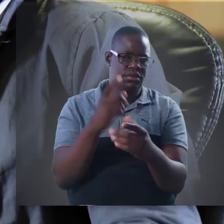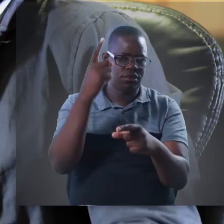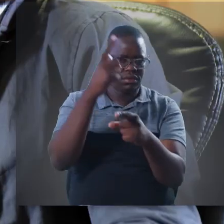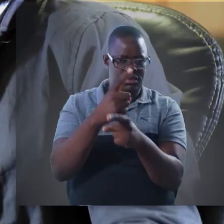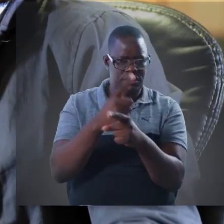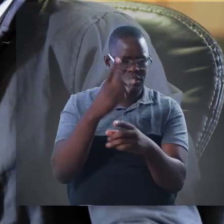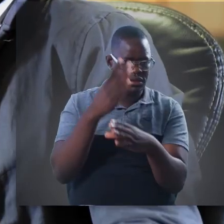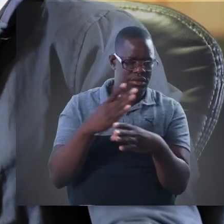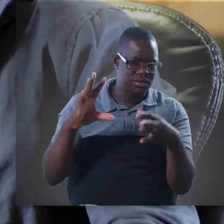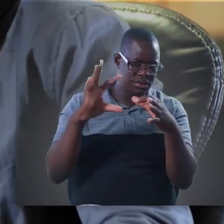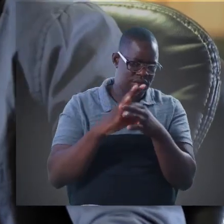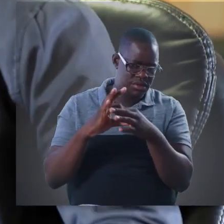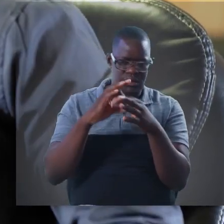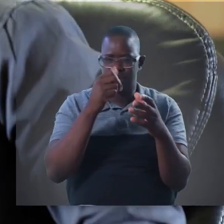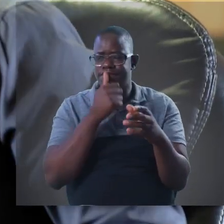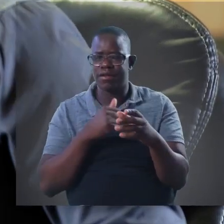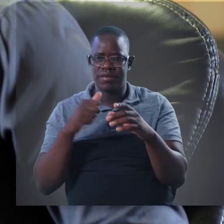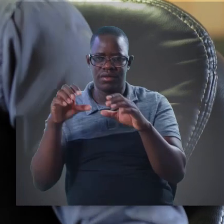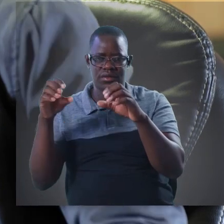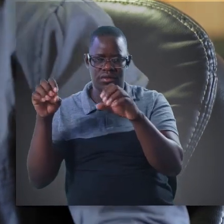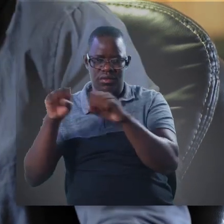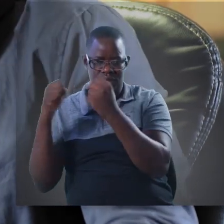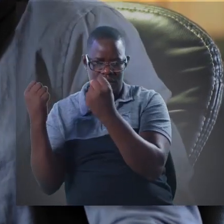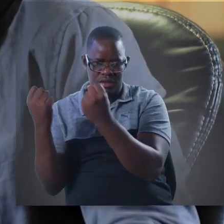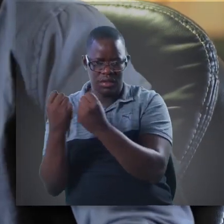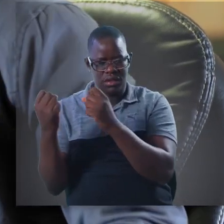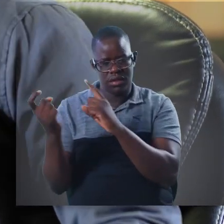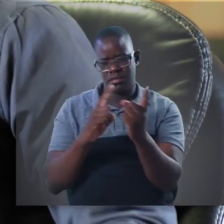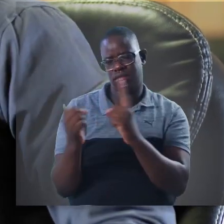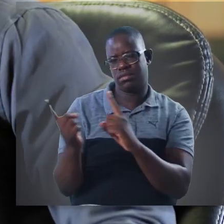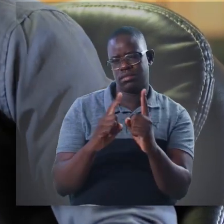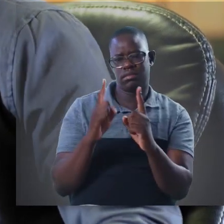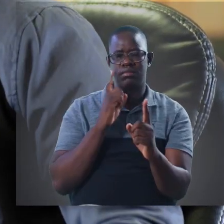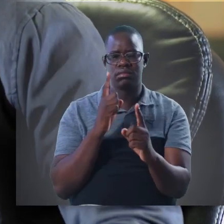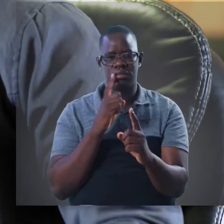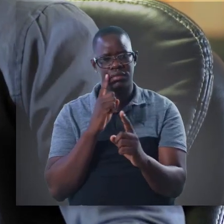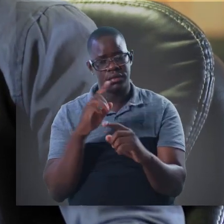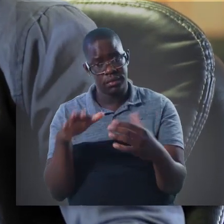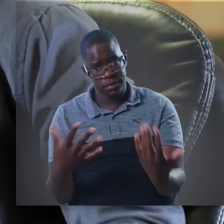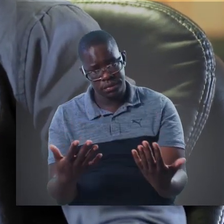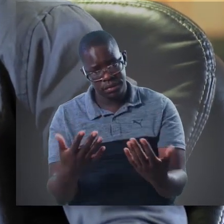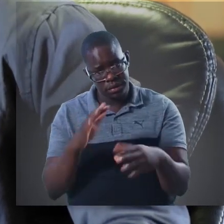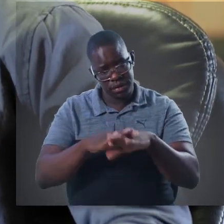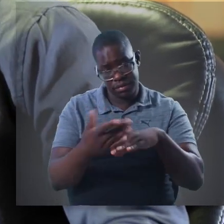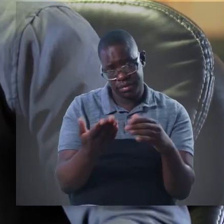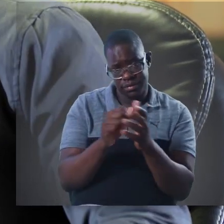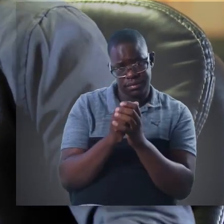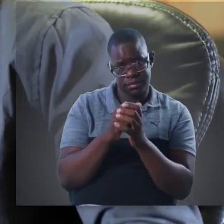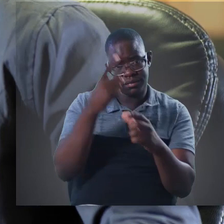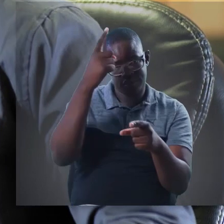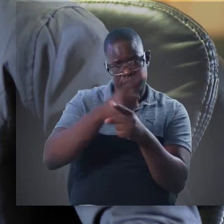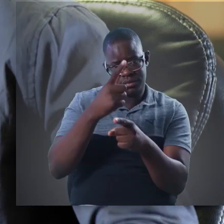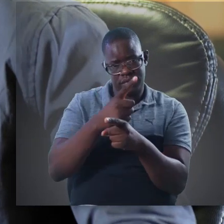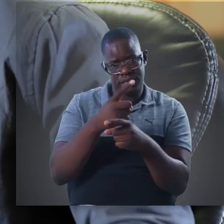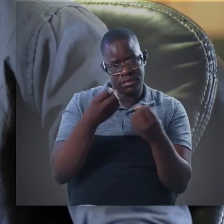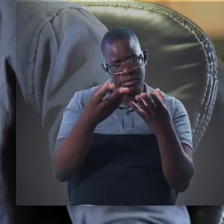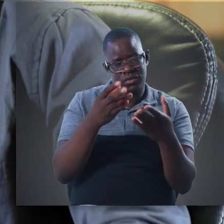industries. Yes. You know, that's actually very, very true. You see, the government can work hand-in-hand with the private sector, you know, and they can also control it,